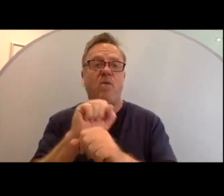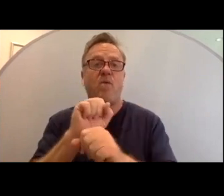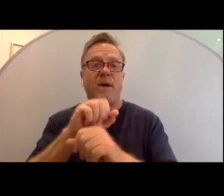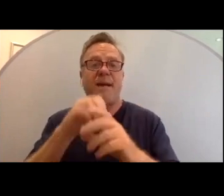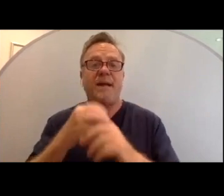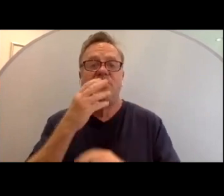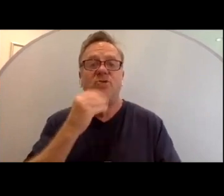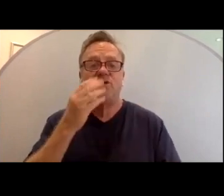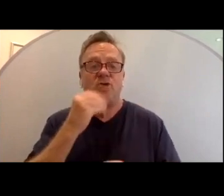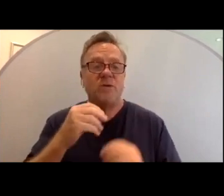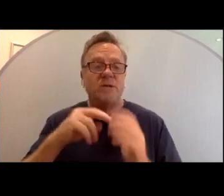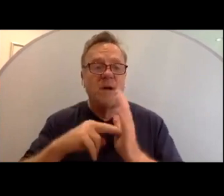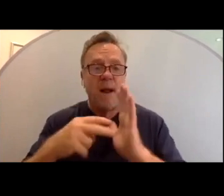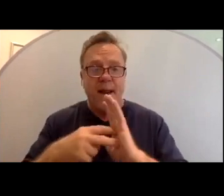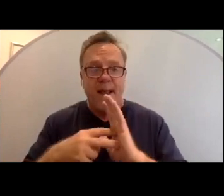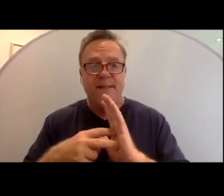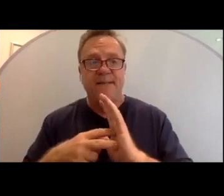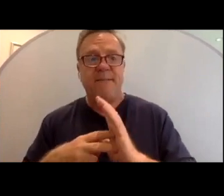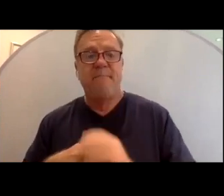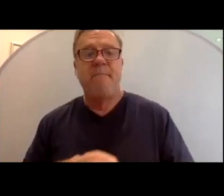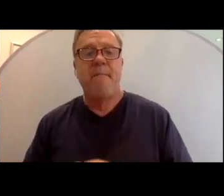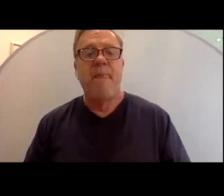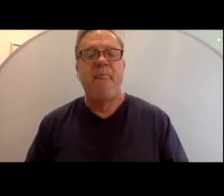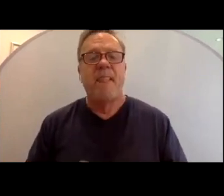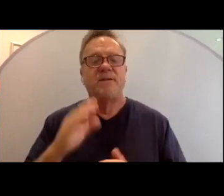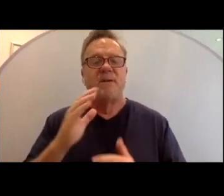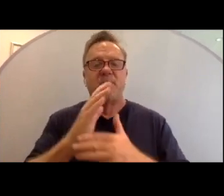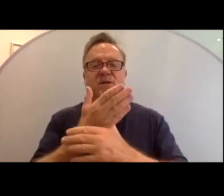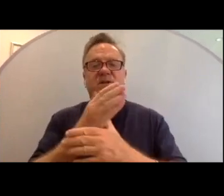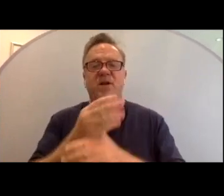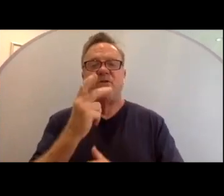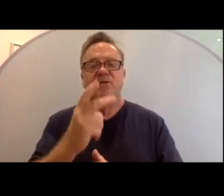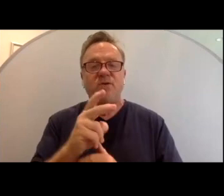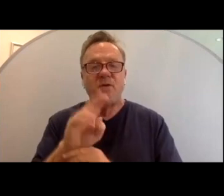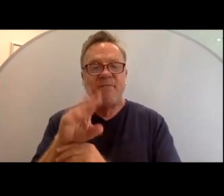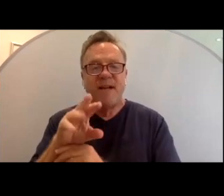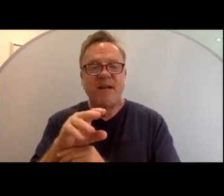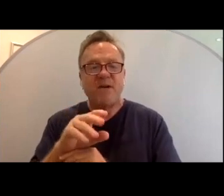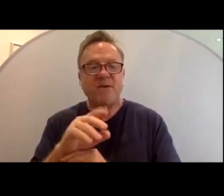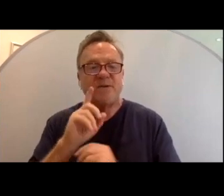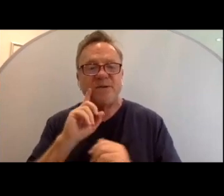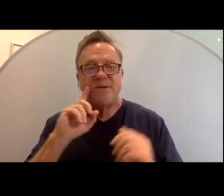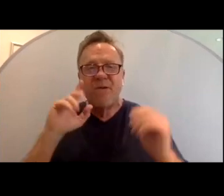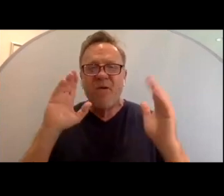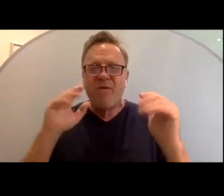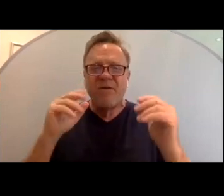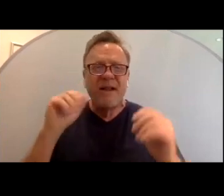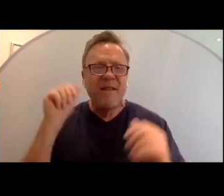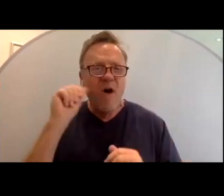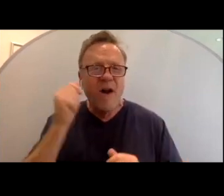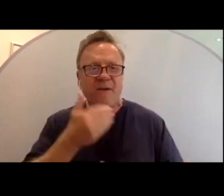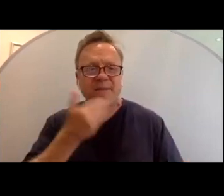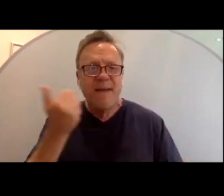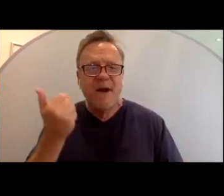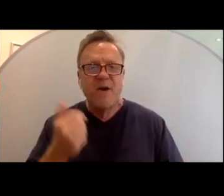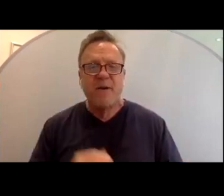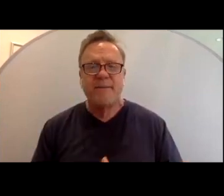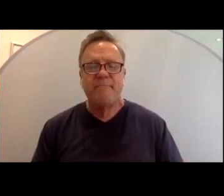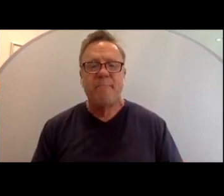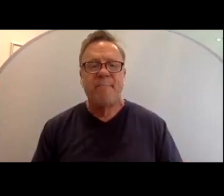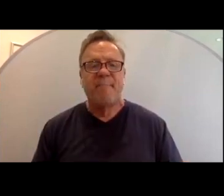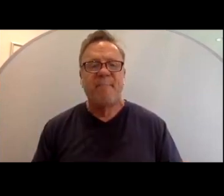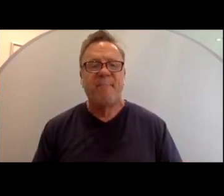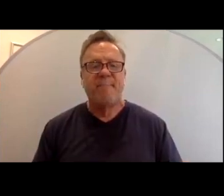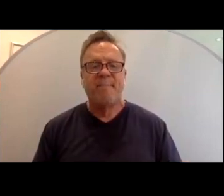context. So, I'm going to share two videos. Hopefully, the audio is a little bit better. This